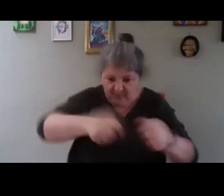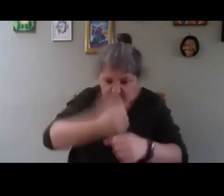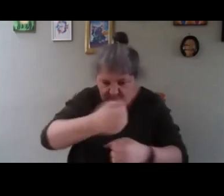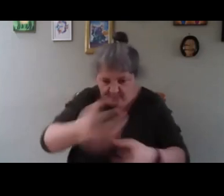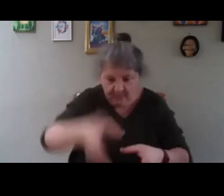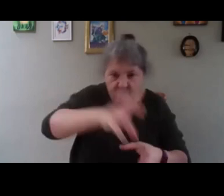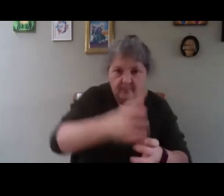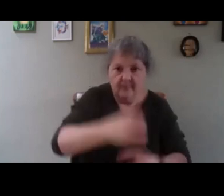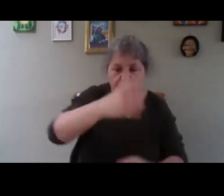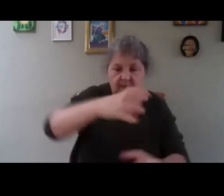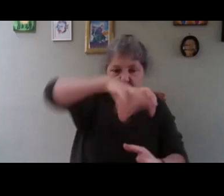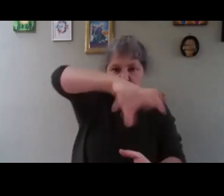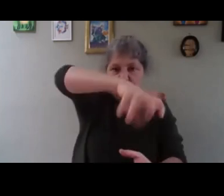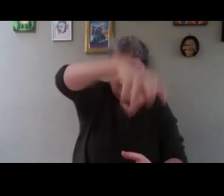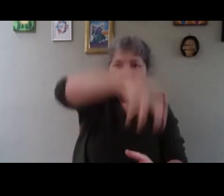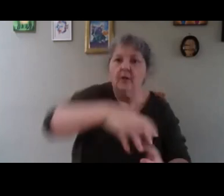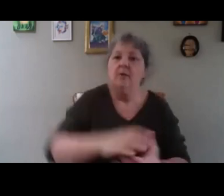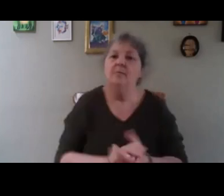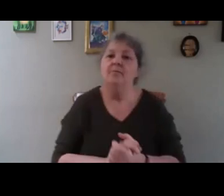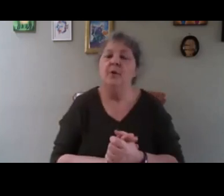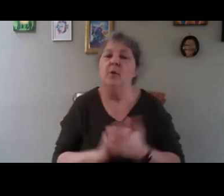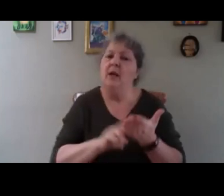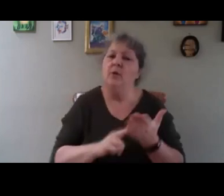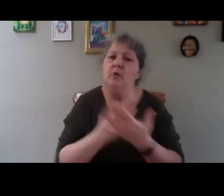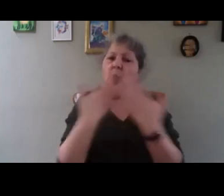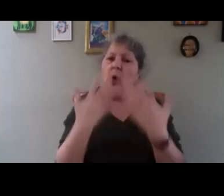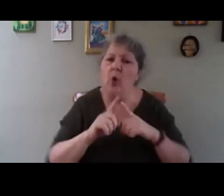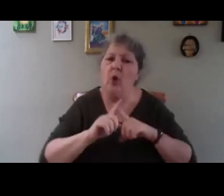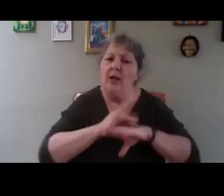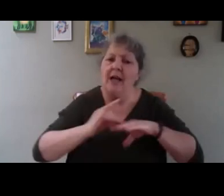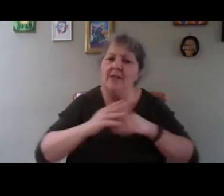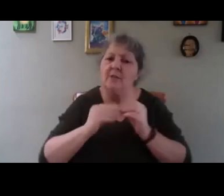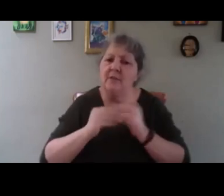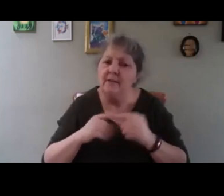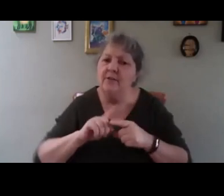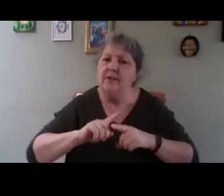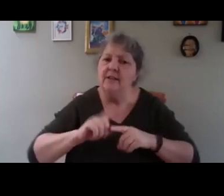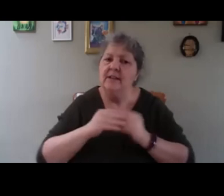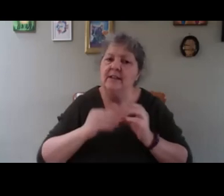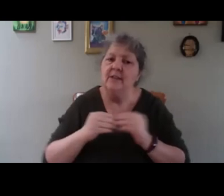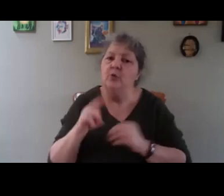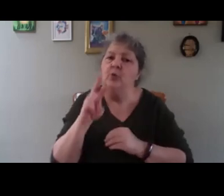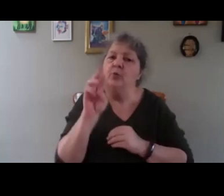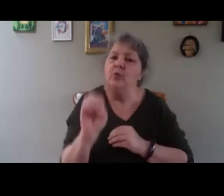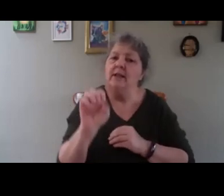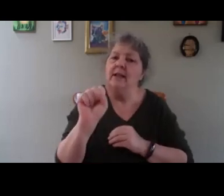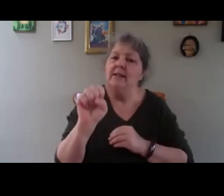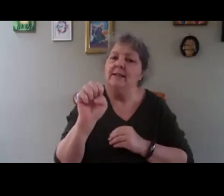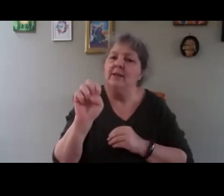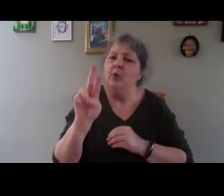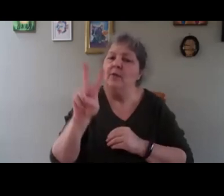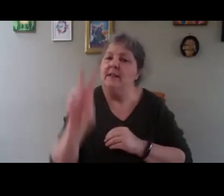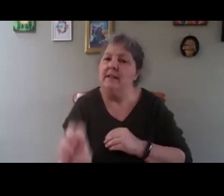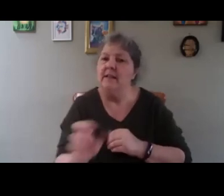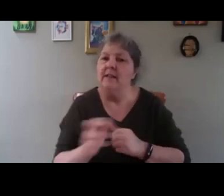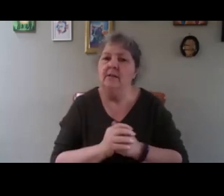using pasteurization, aperitization, using fermentation, kimchi, or